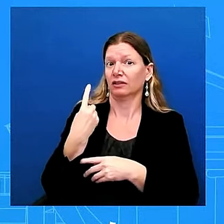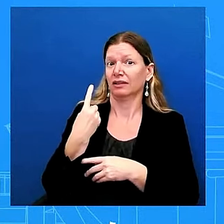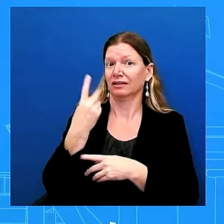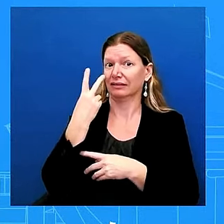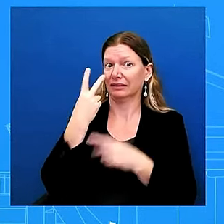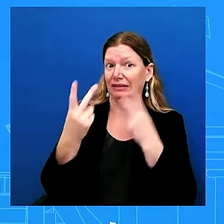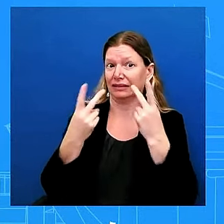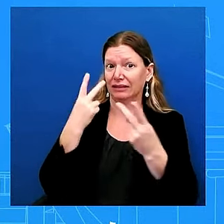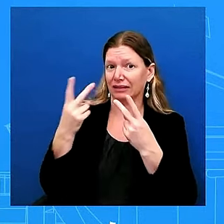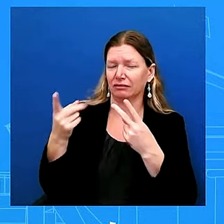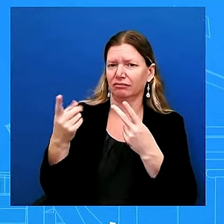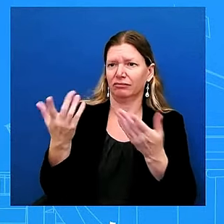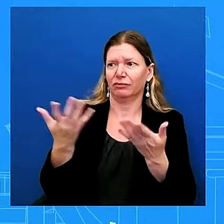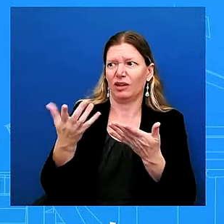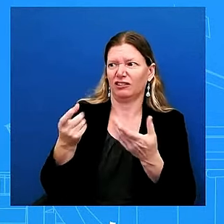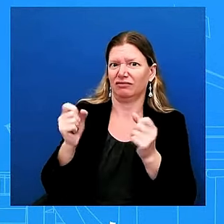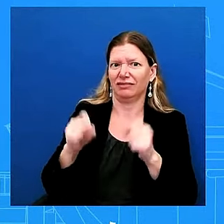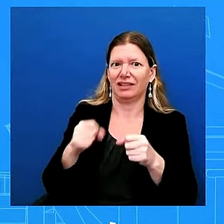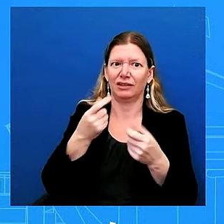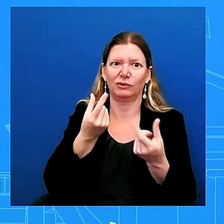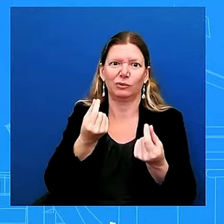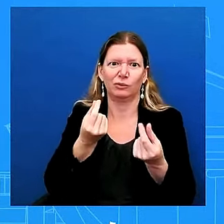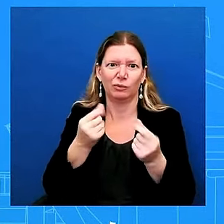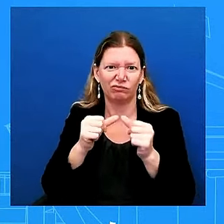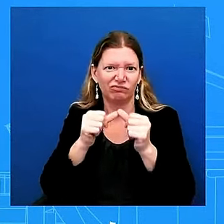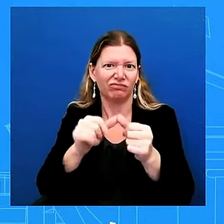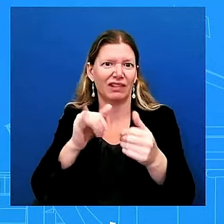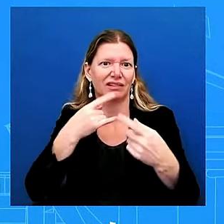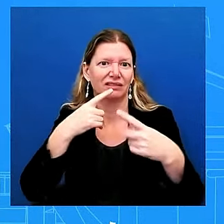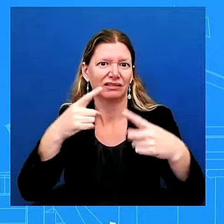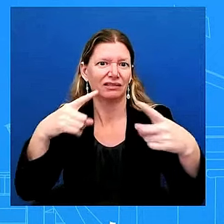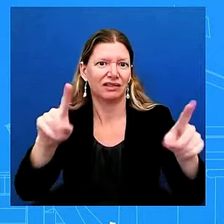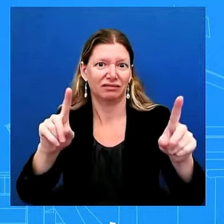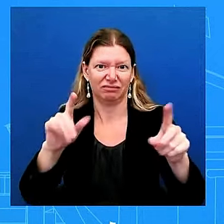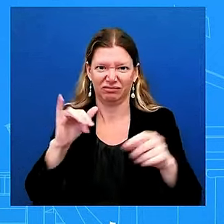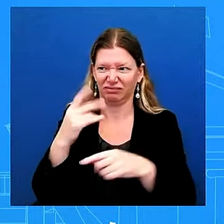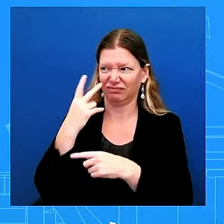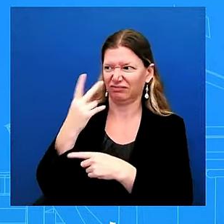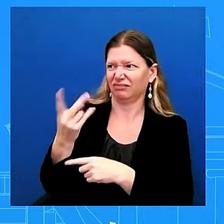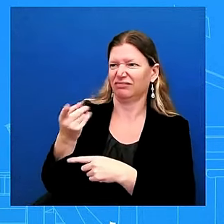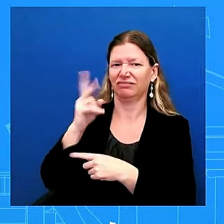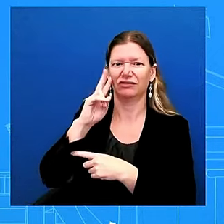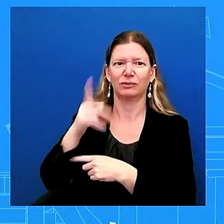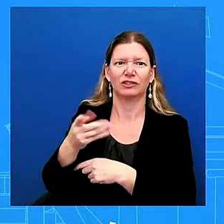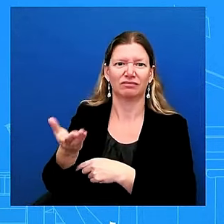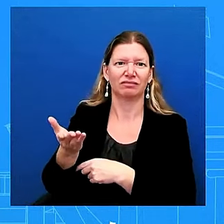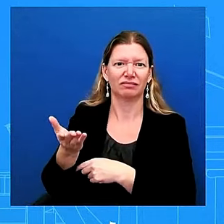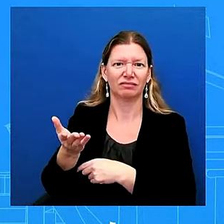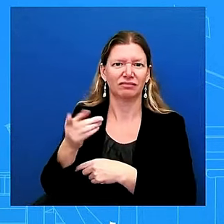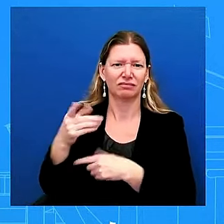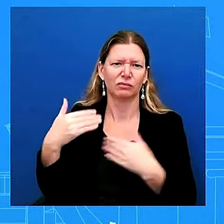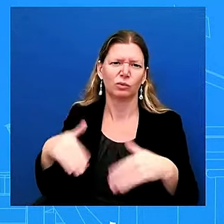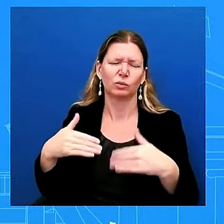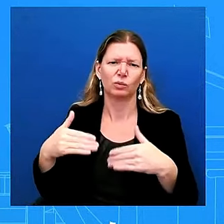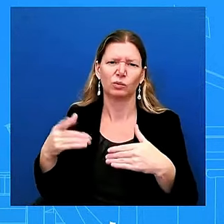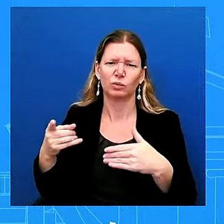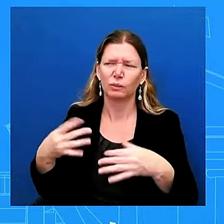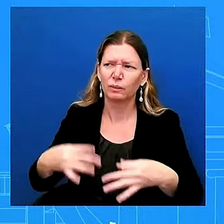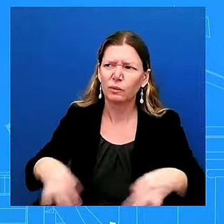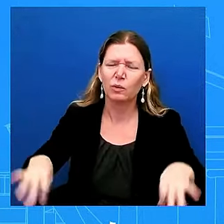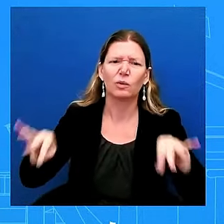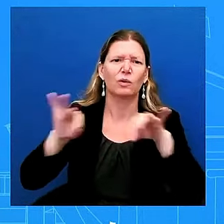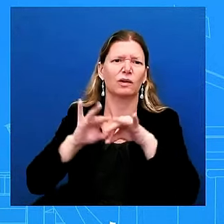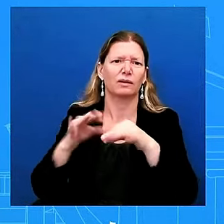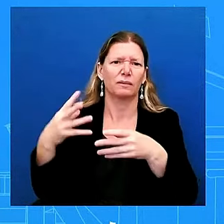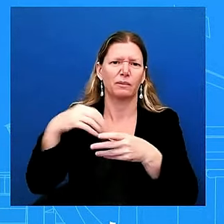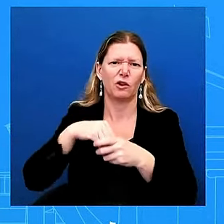president uh and the pr this is a vice president that has been a critical partner to this uh to this president over the last three and a half years uh